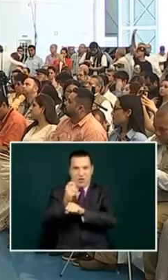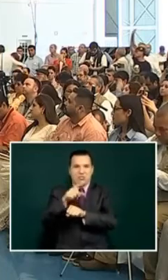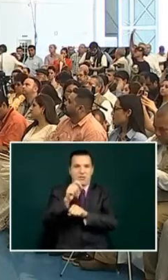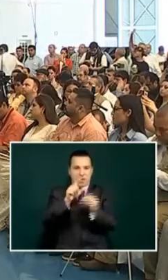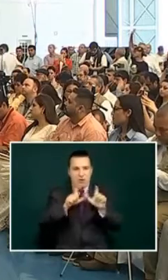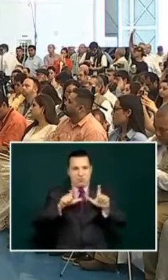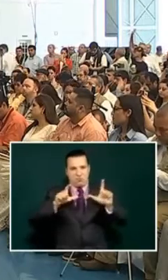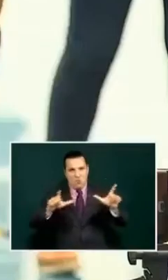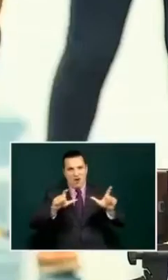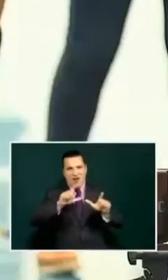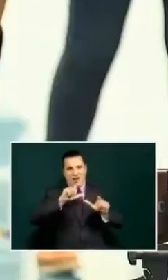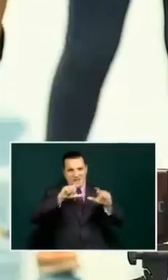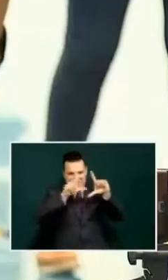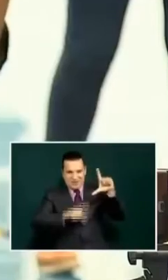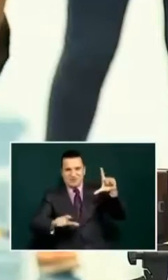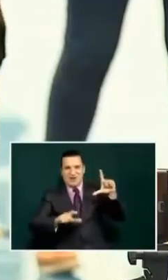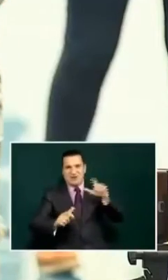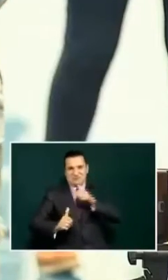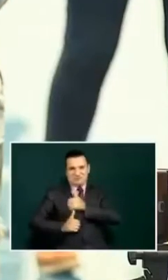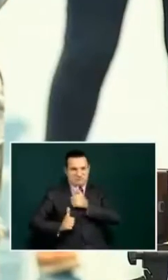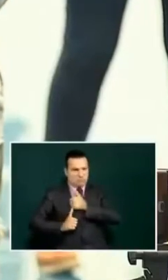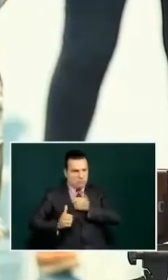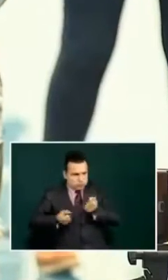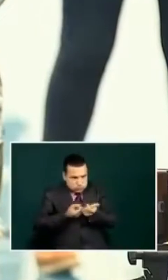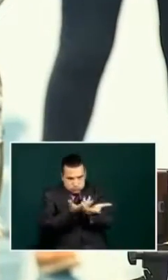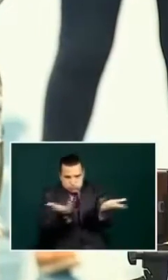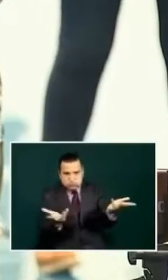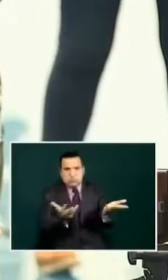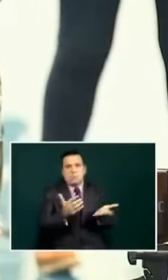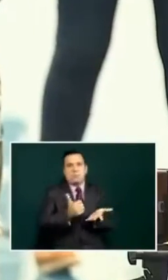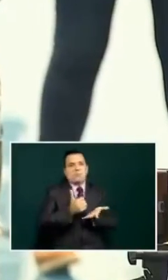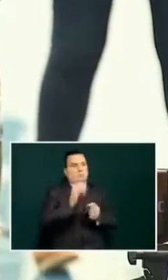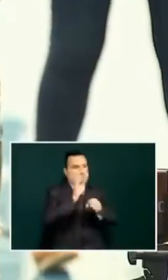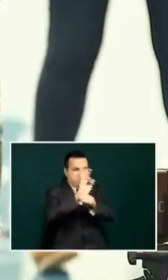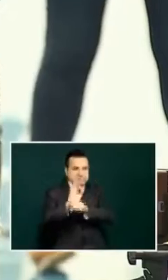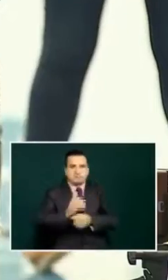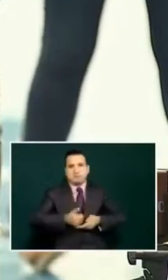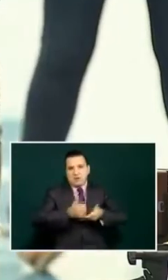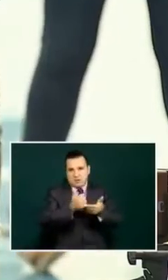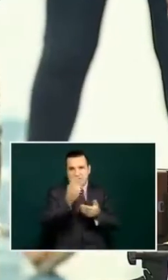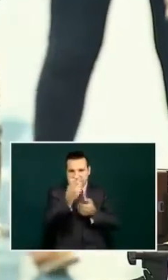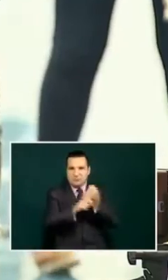we've sent out the national guard and we're working on that problem